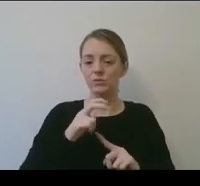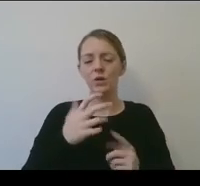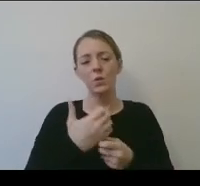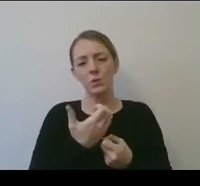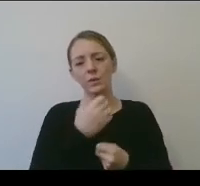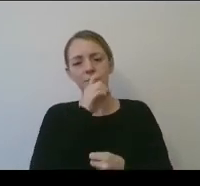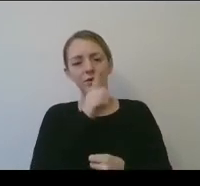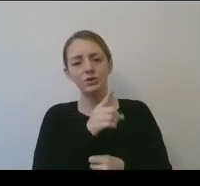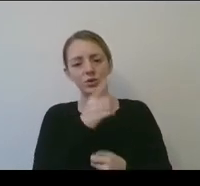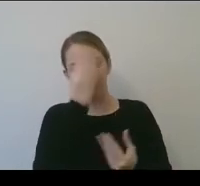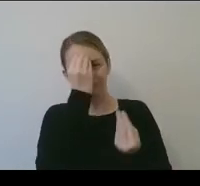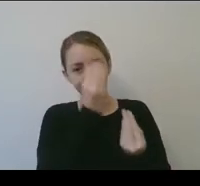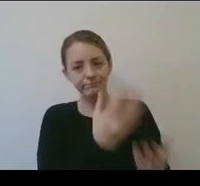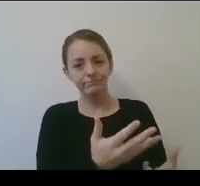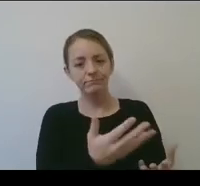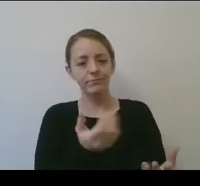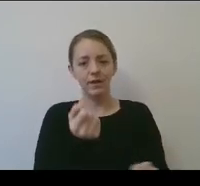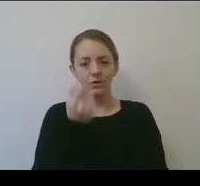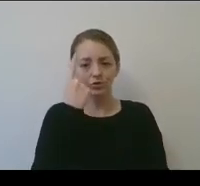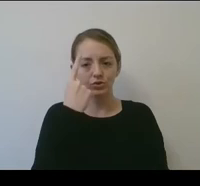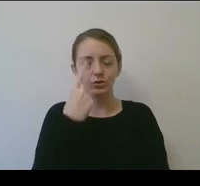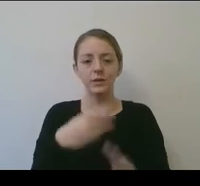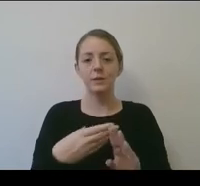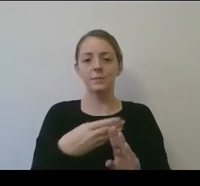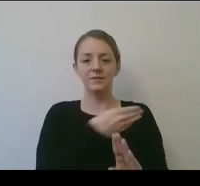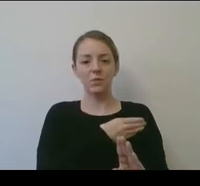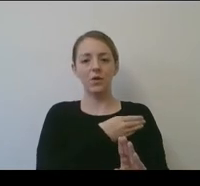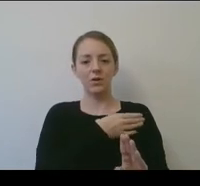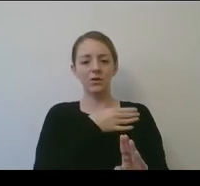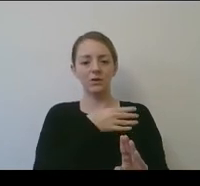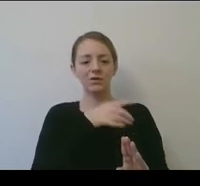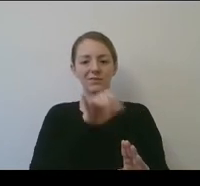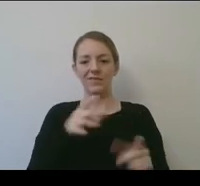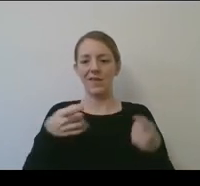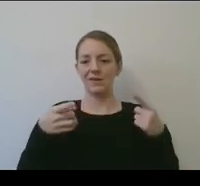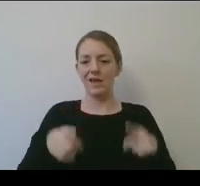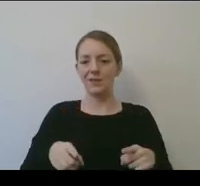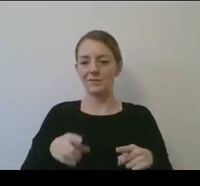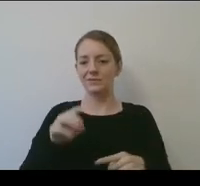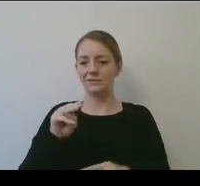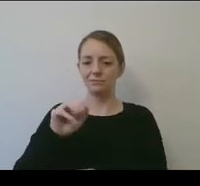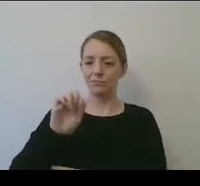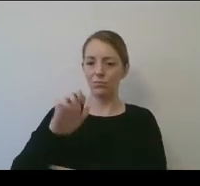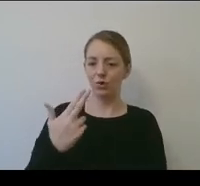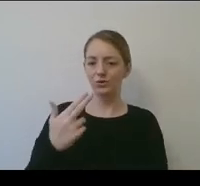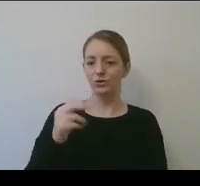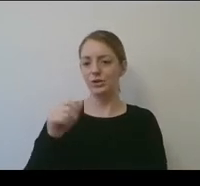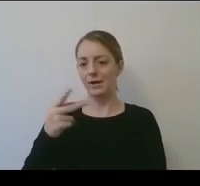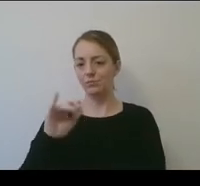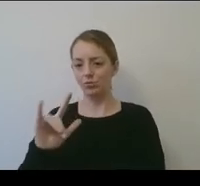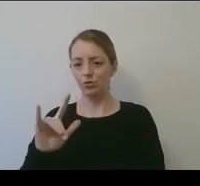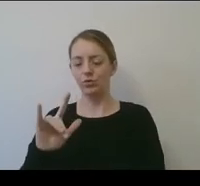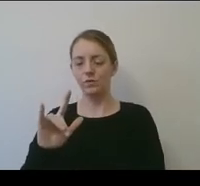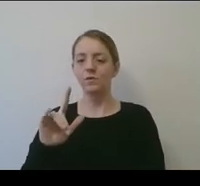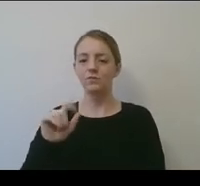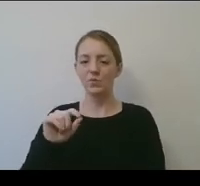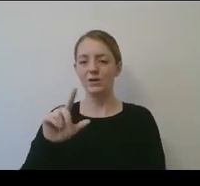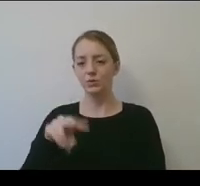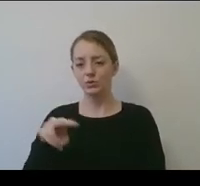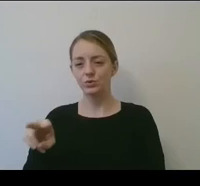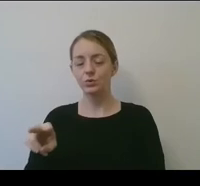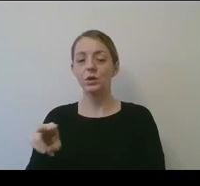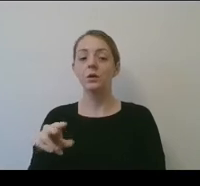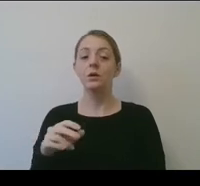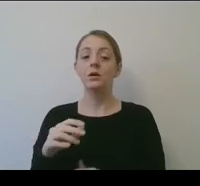understood before that experience happens here in March and April of 22. But with the collaboration of